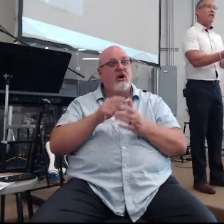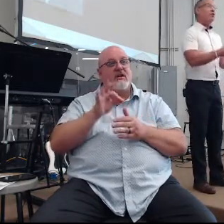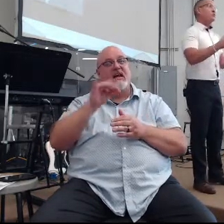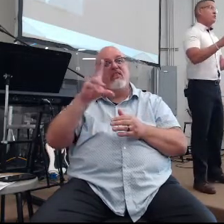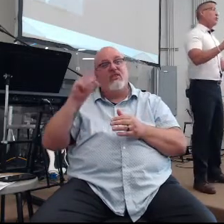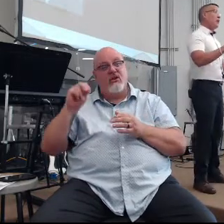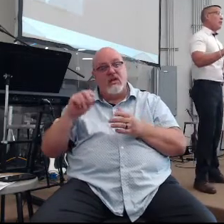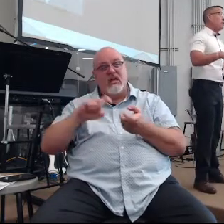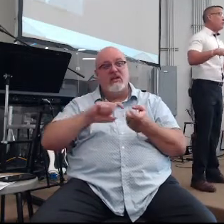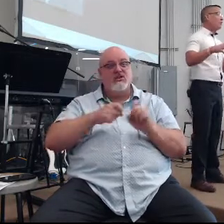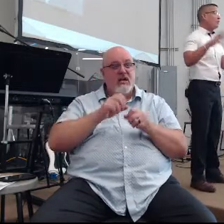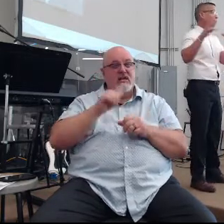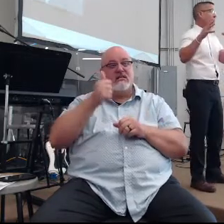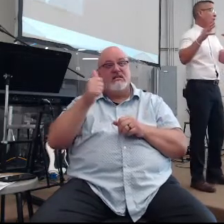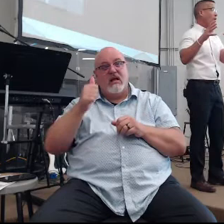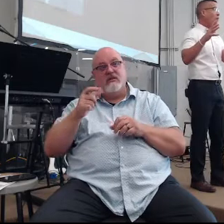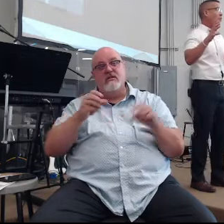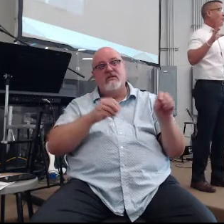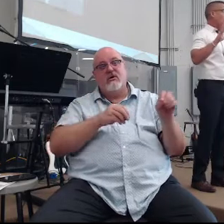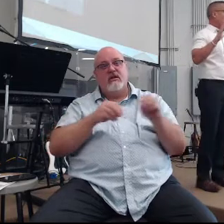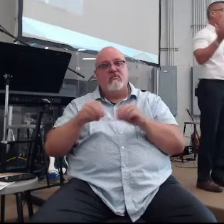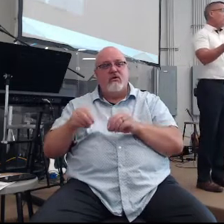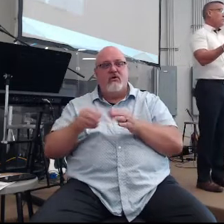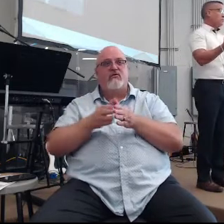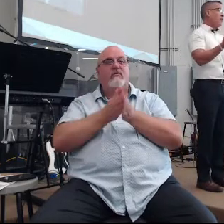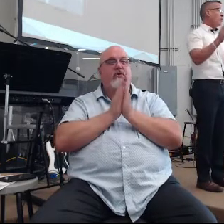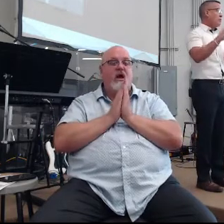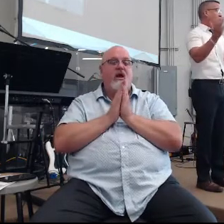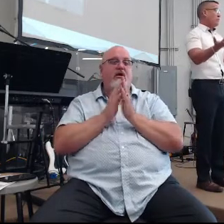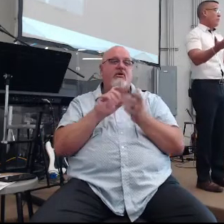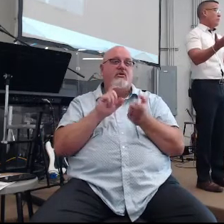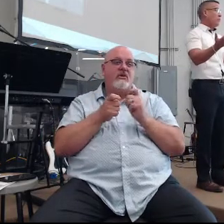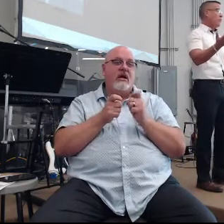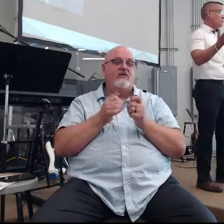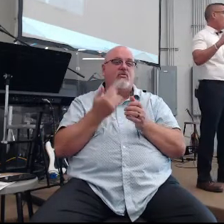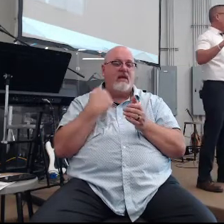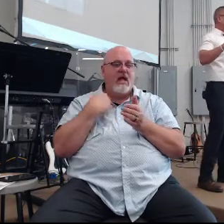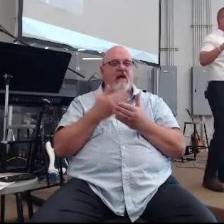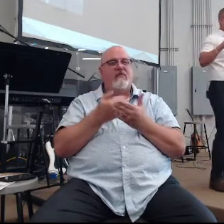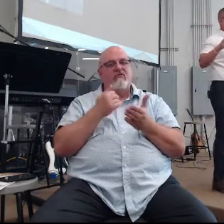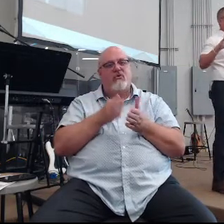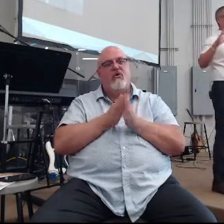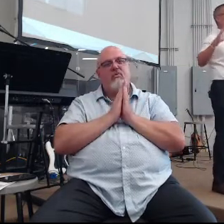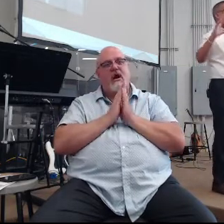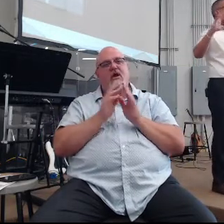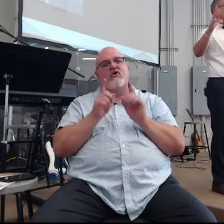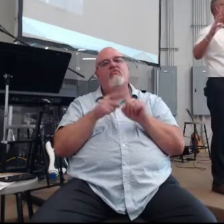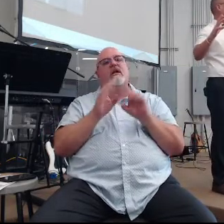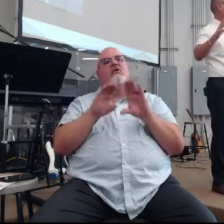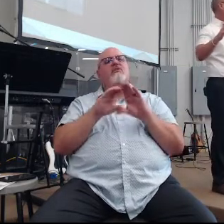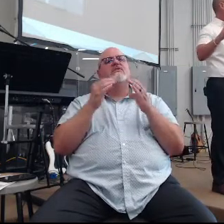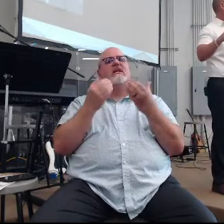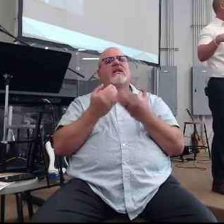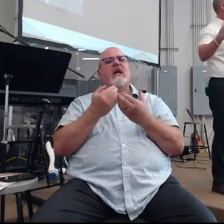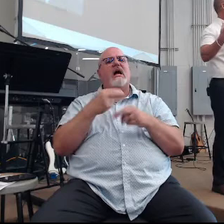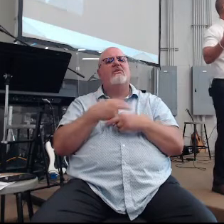at 10, so that we could move prayer. We had pre-service prayer going for several years, but it was in this classroom off to the side, and we